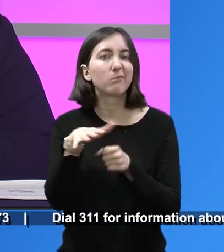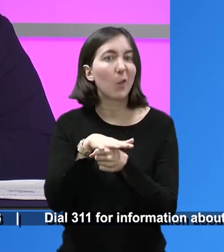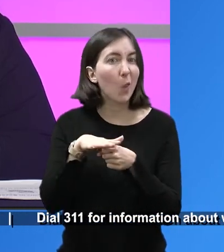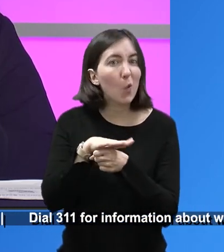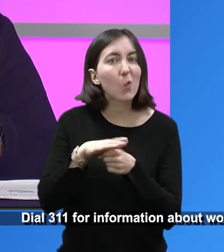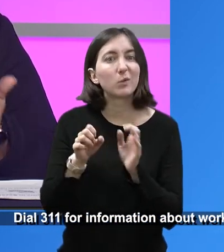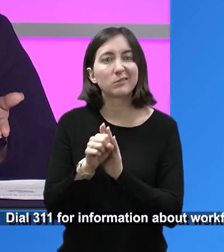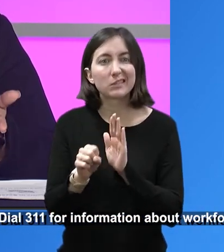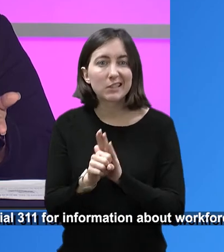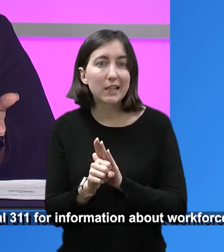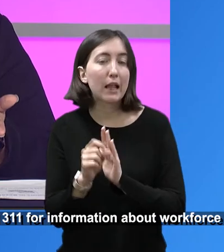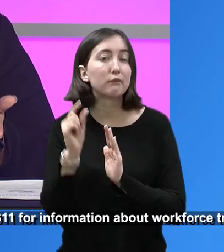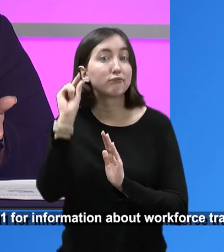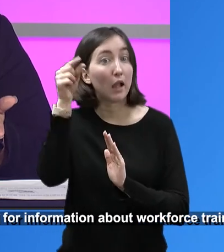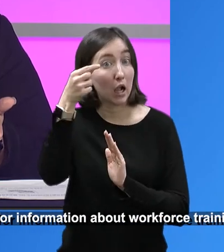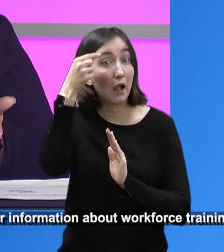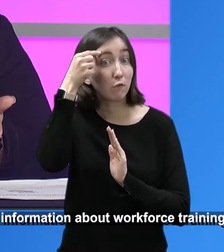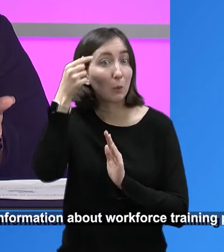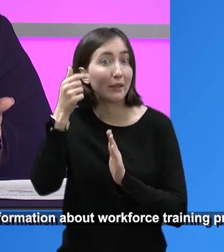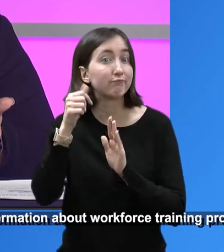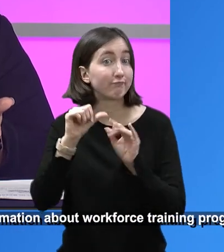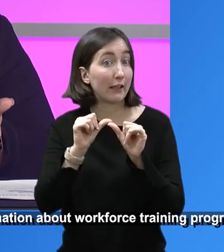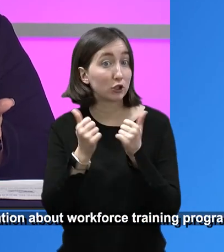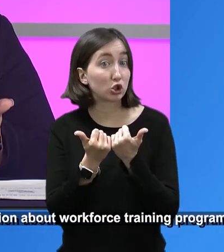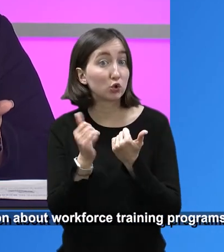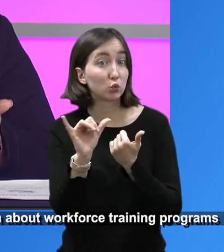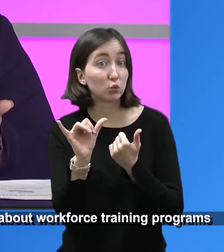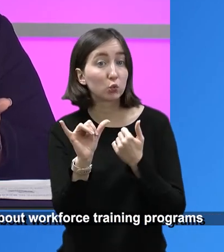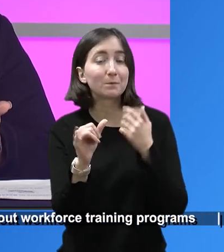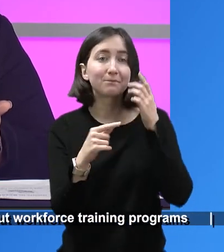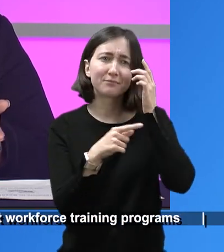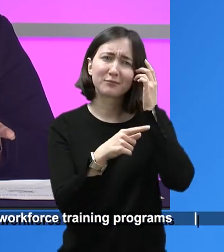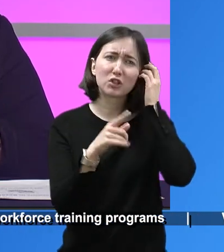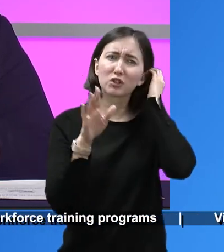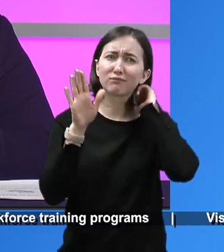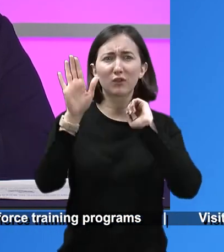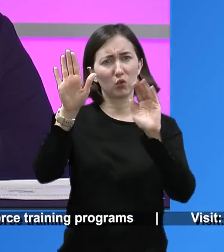business with other local and state and government agencies.